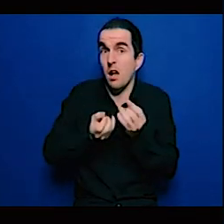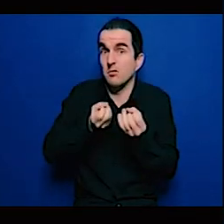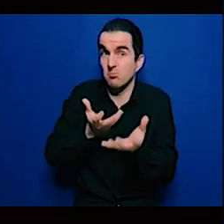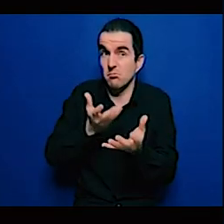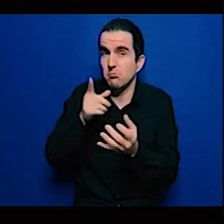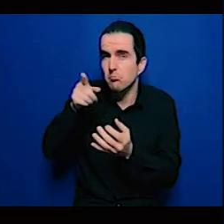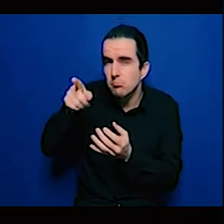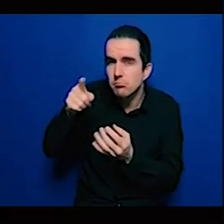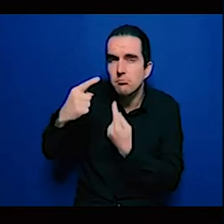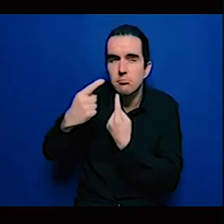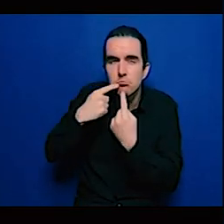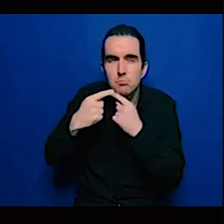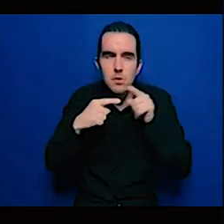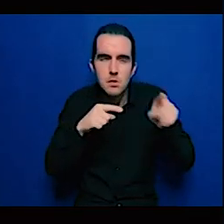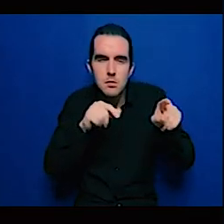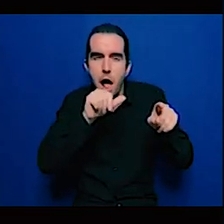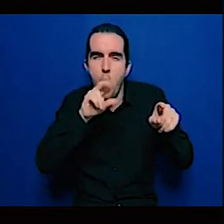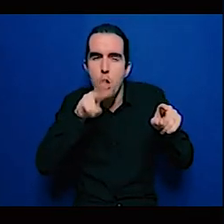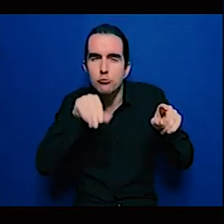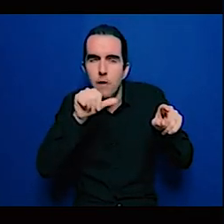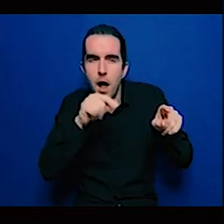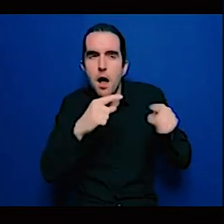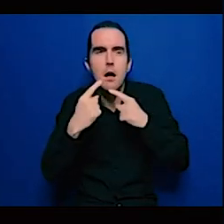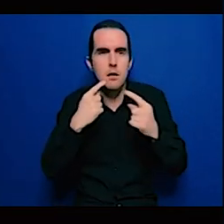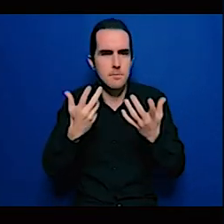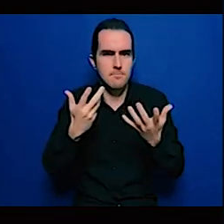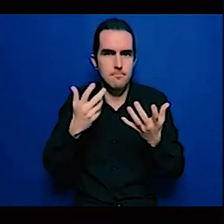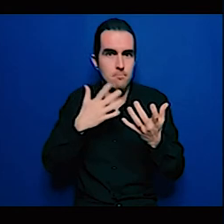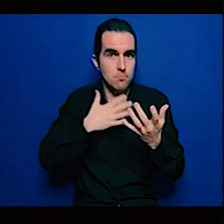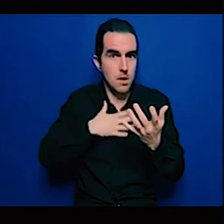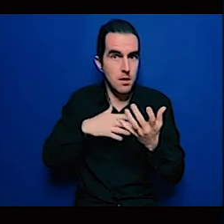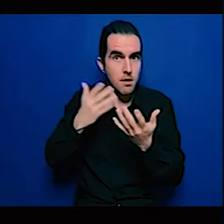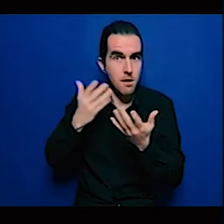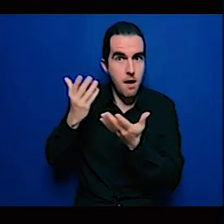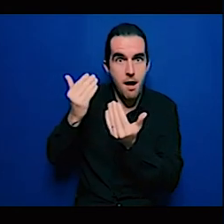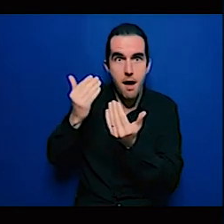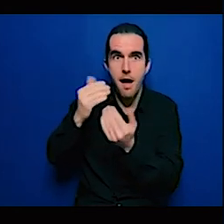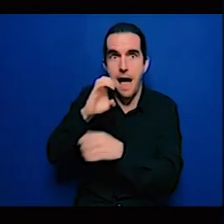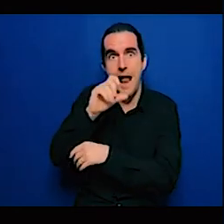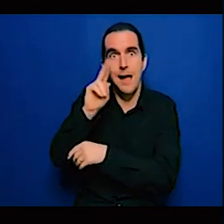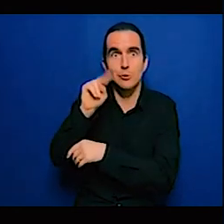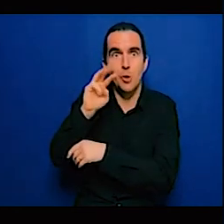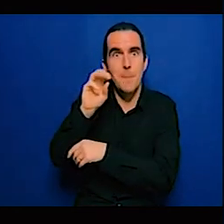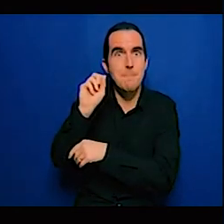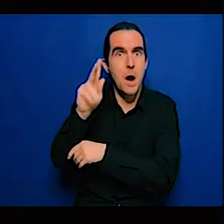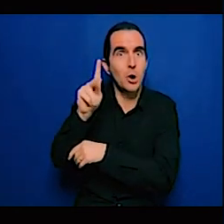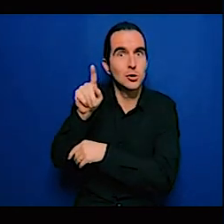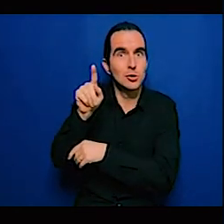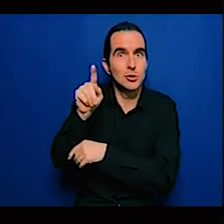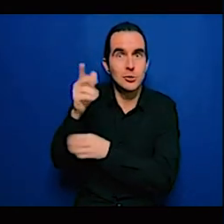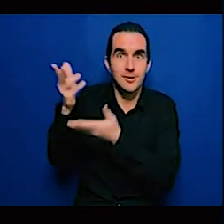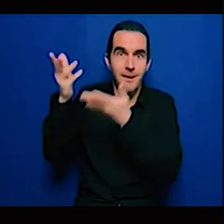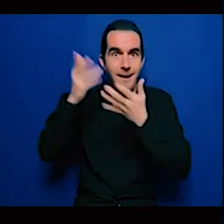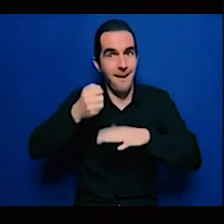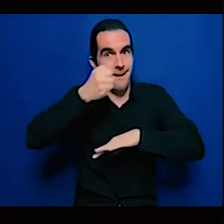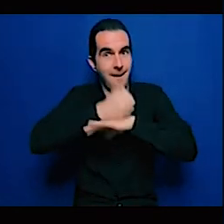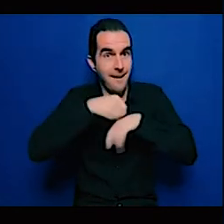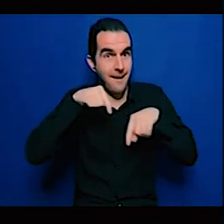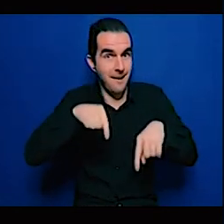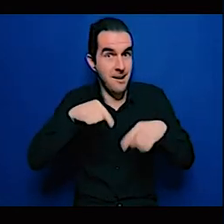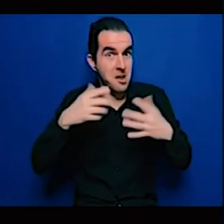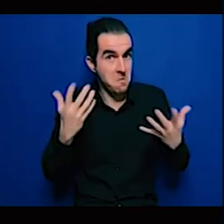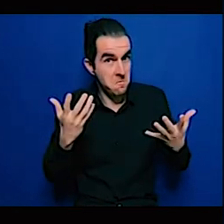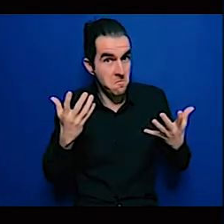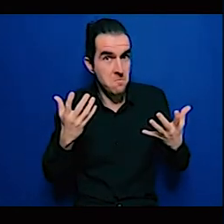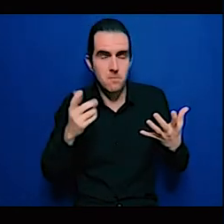way as we've treated everything else where everything is done outside and then gets brought into Africa there should also be some of that value capture that